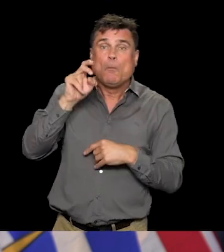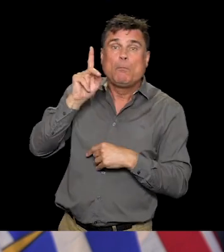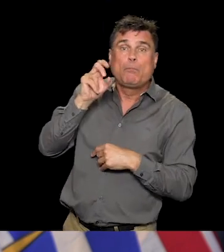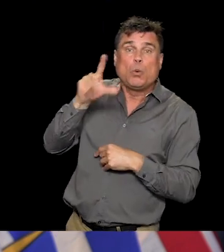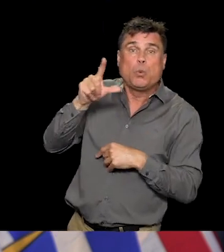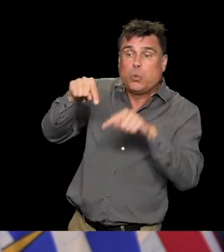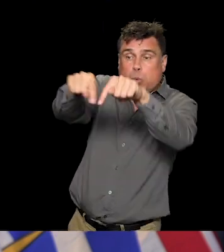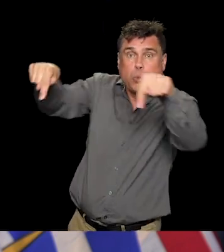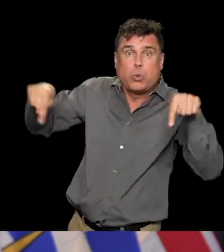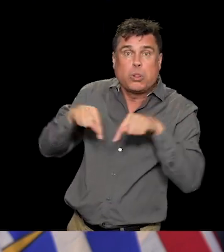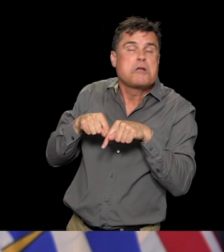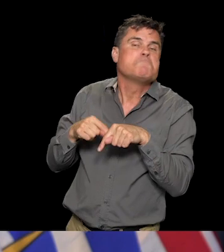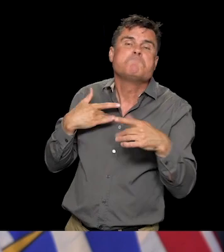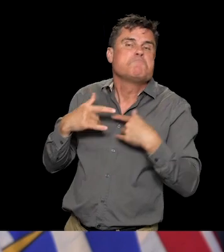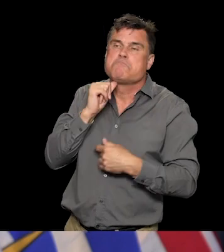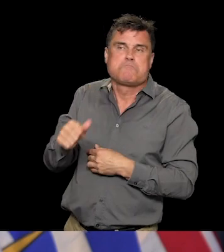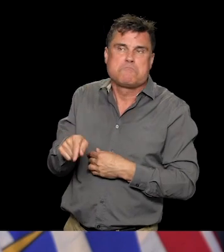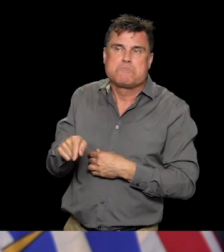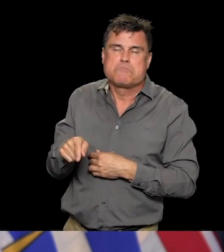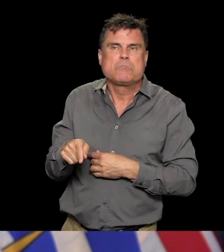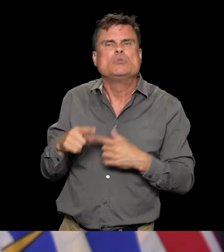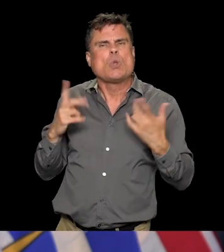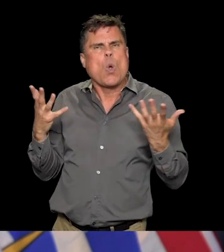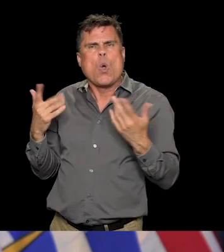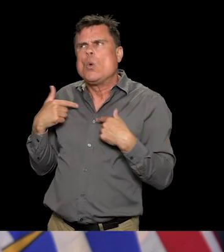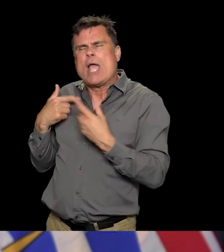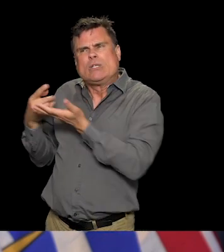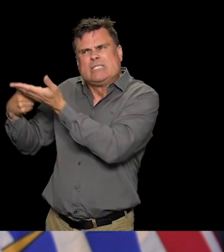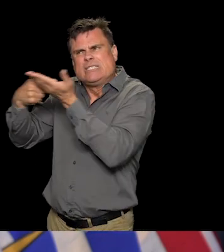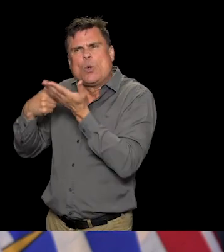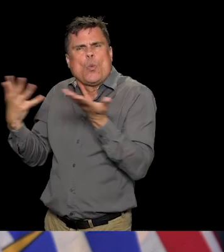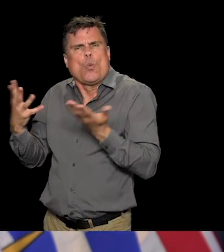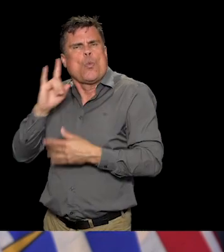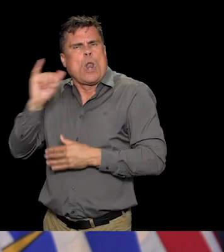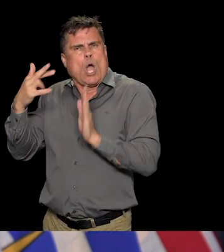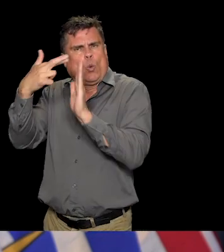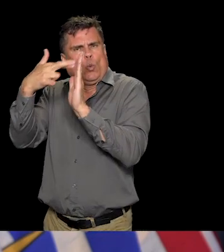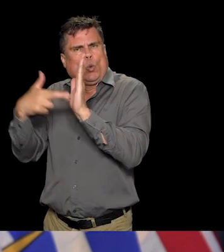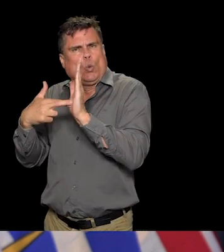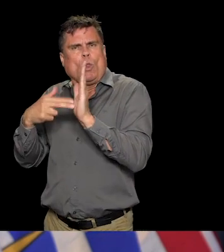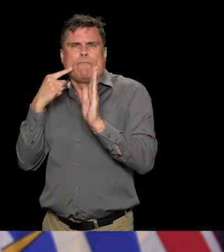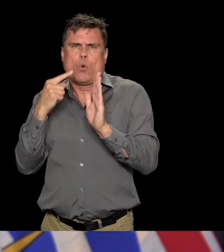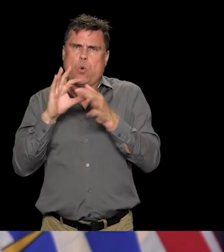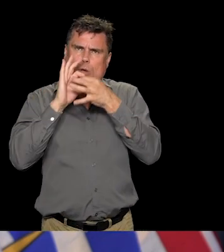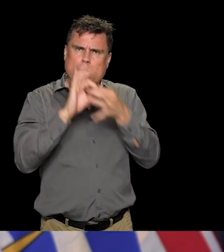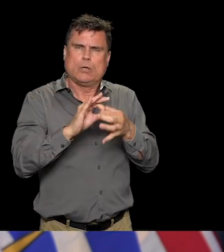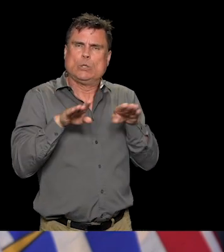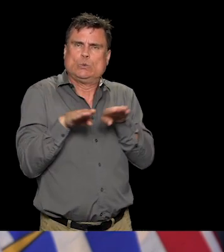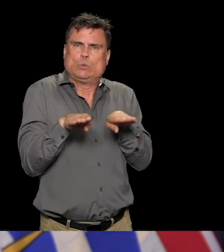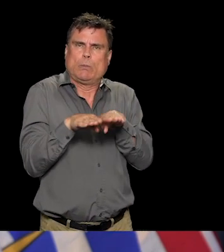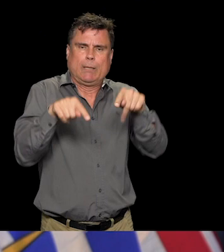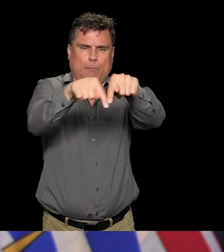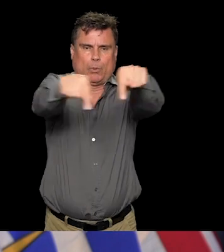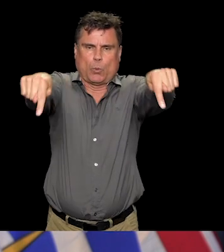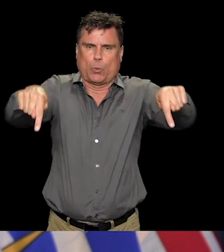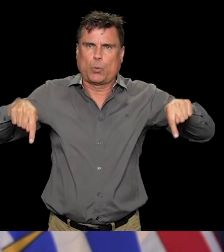I know that that's being worked on but I absolutely I think that's something that we can look forward to in the coming weeks.